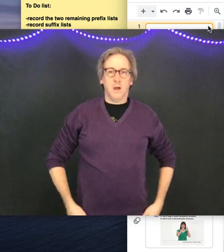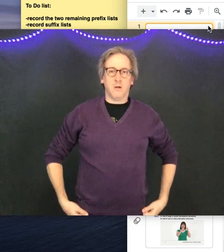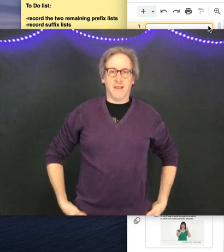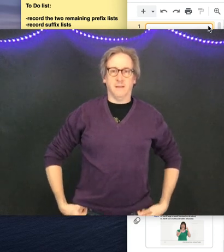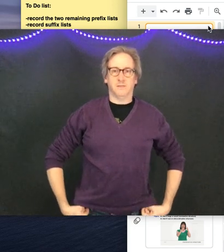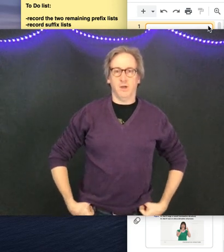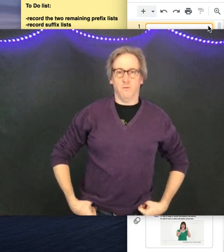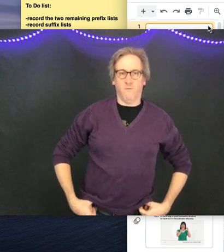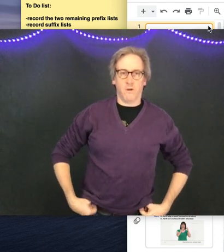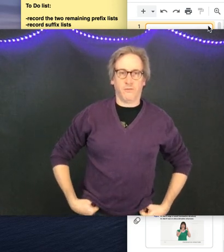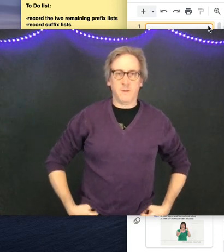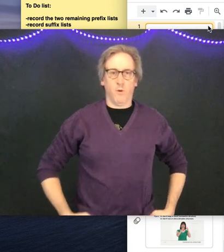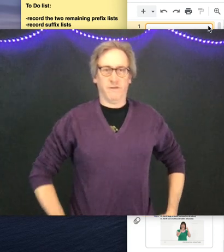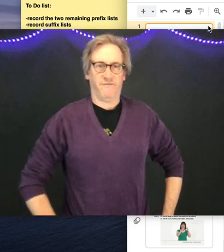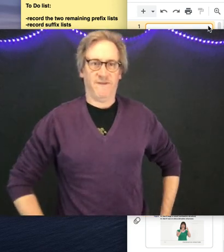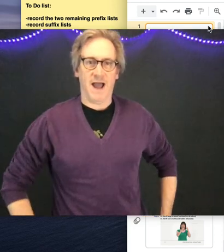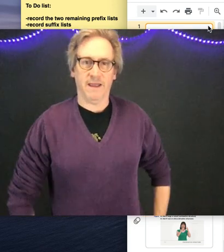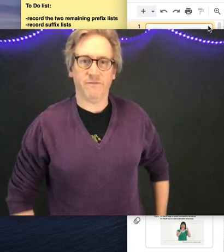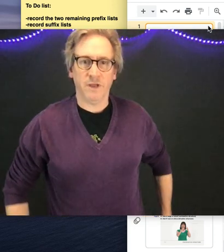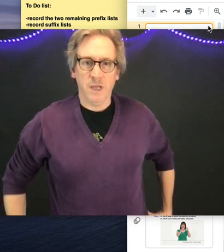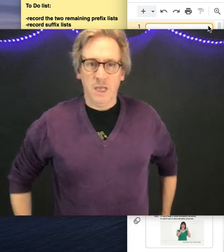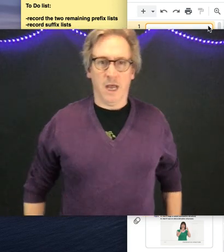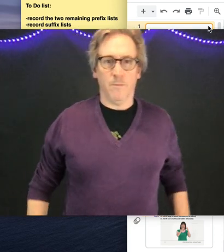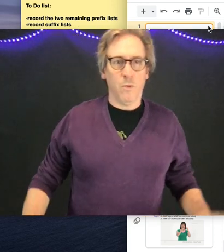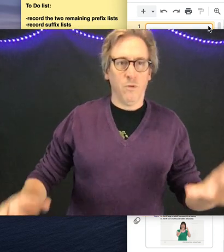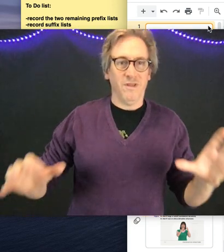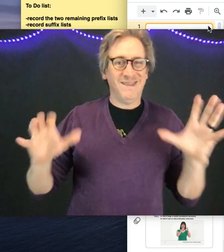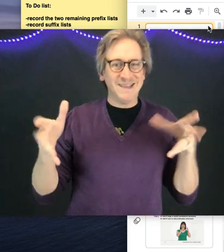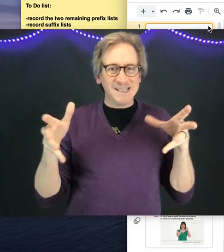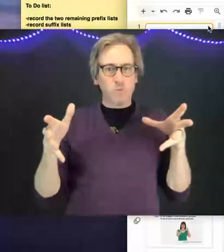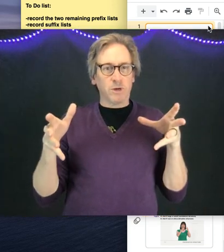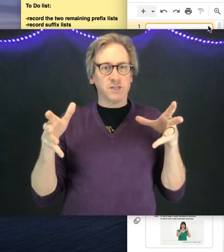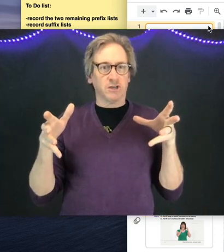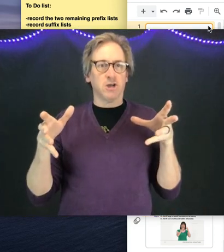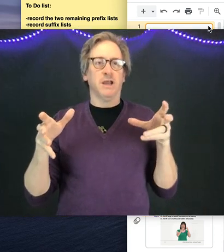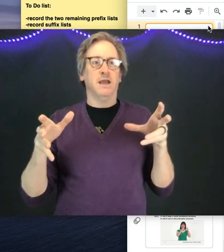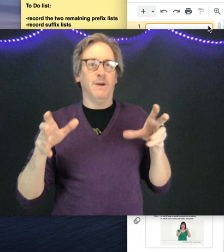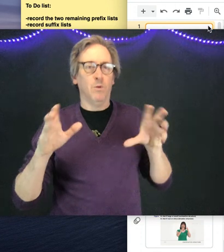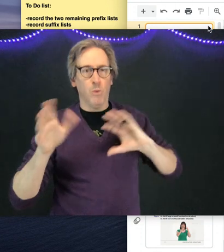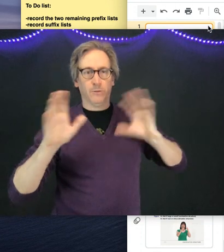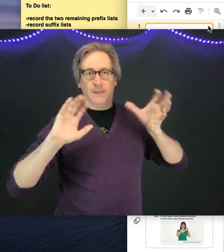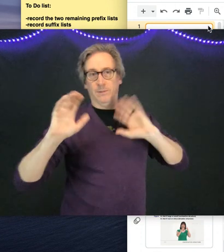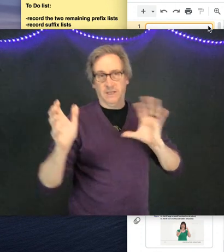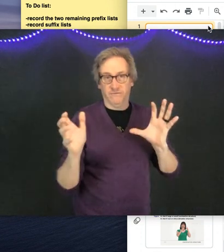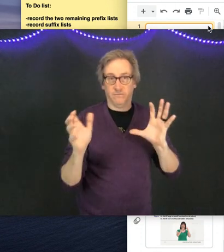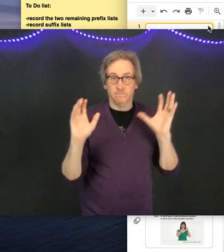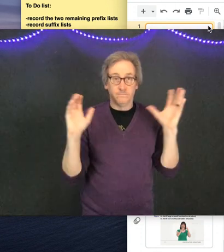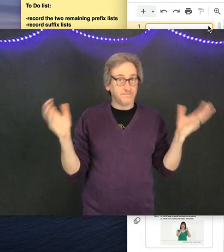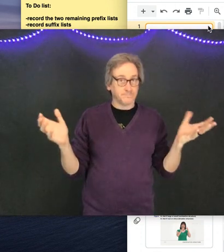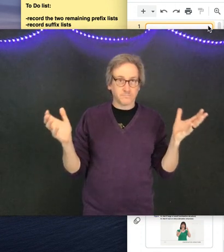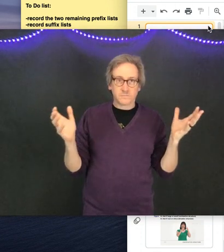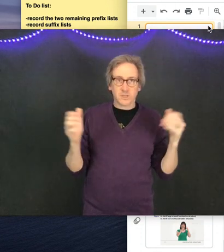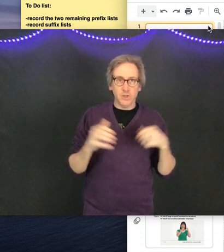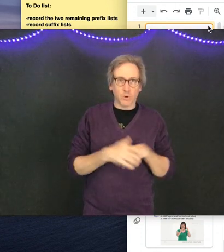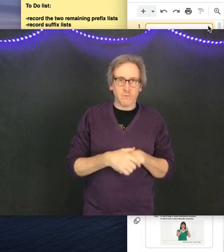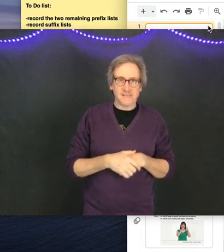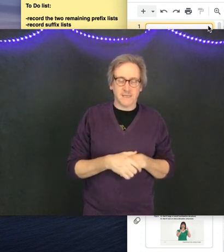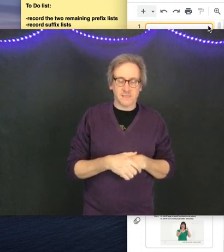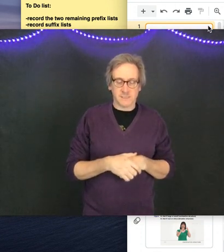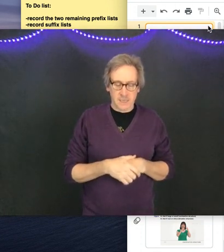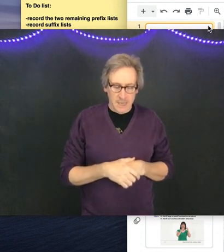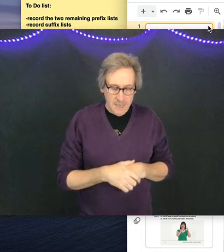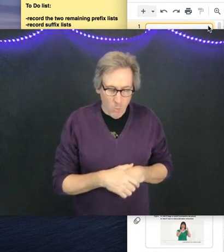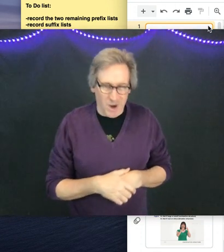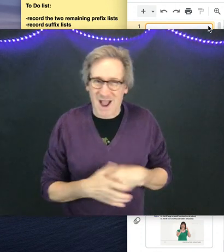All right, so for 3.5, this is where we're going to start talking about where people live. Your